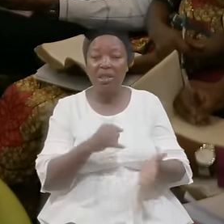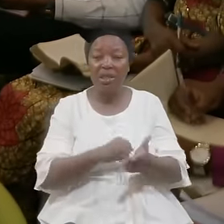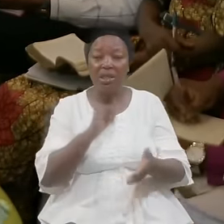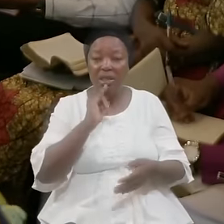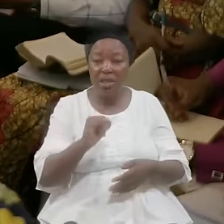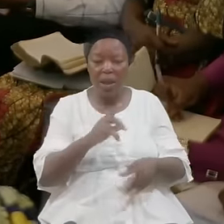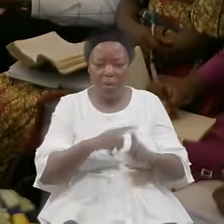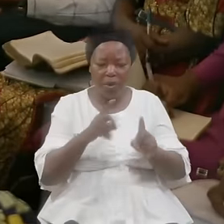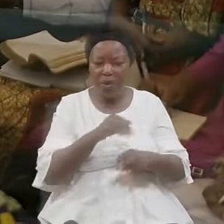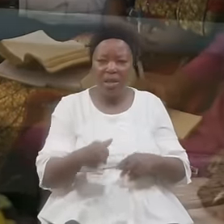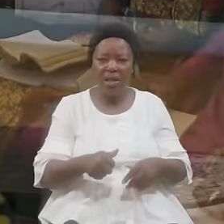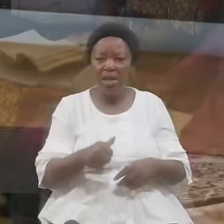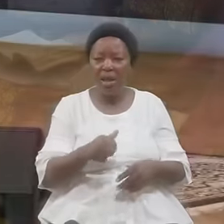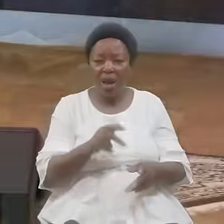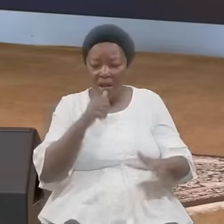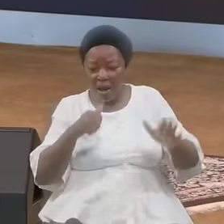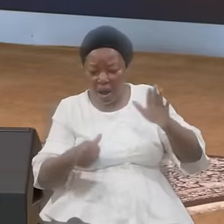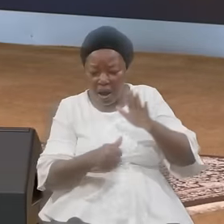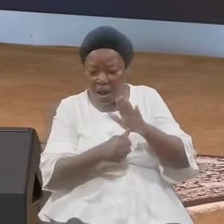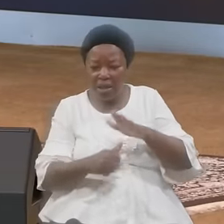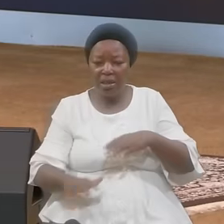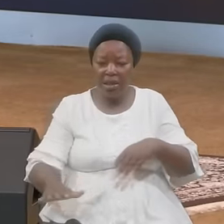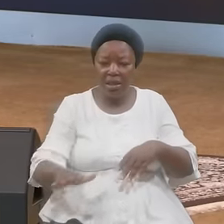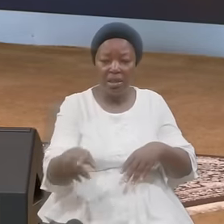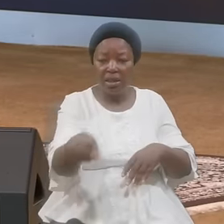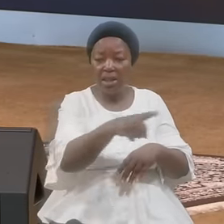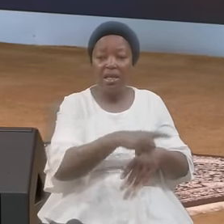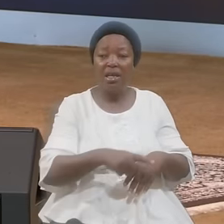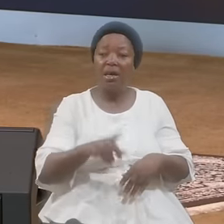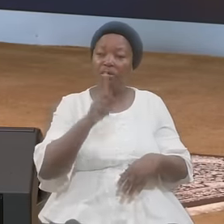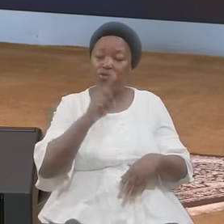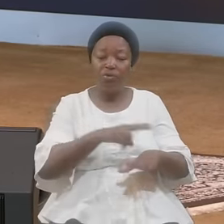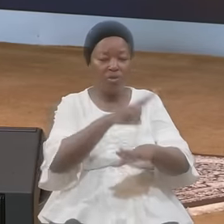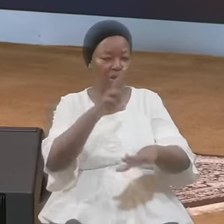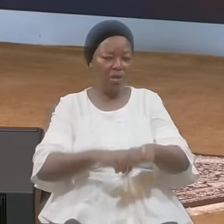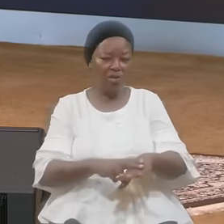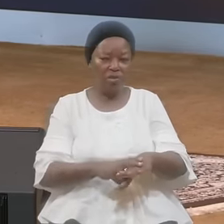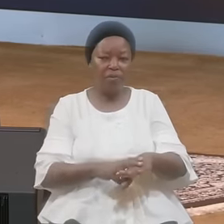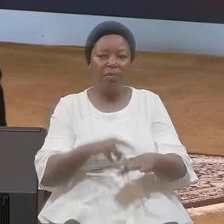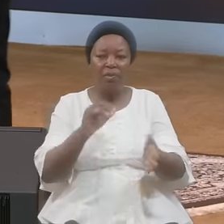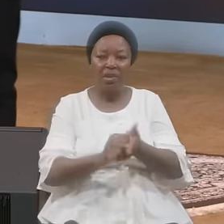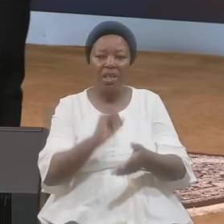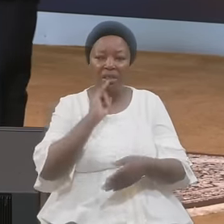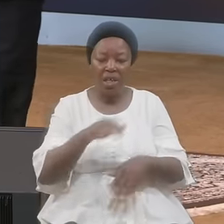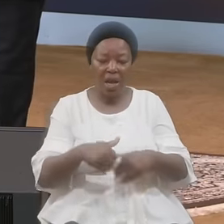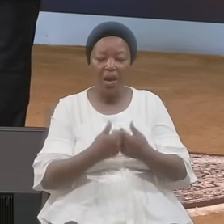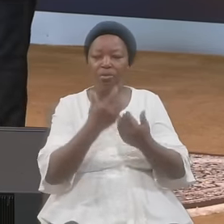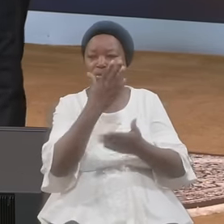Conceal Their Very Nature That's How Some Unfortunate